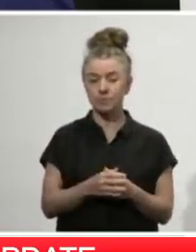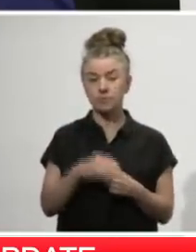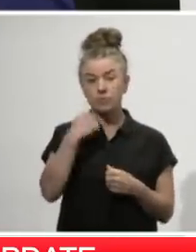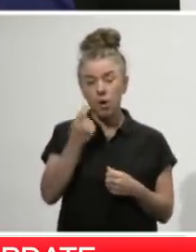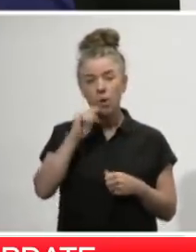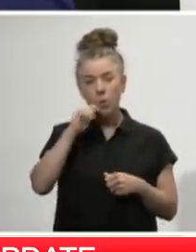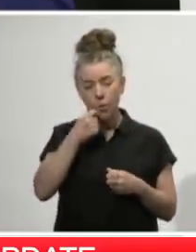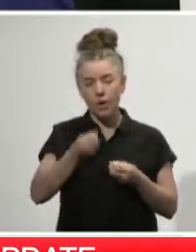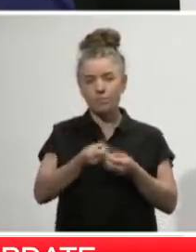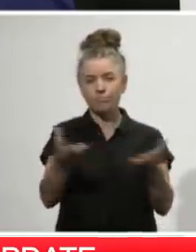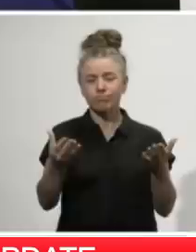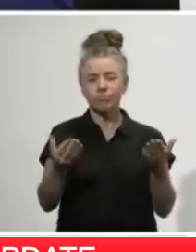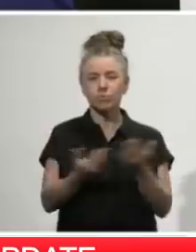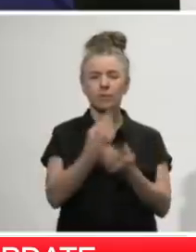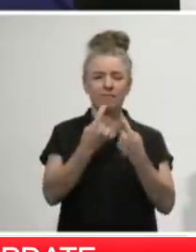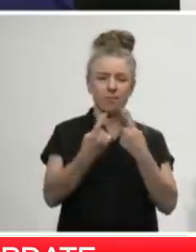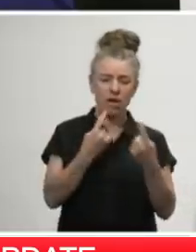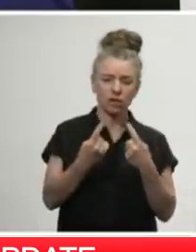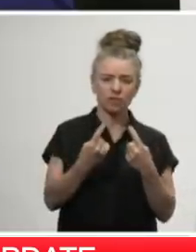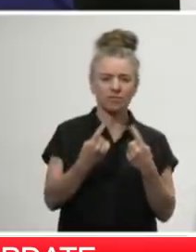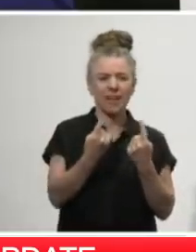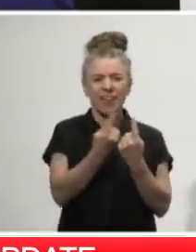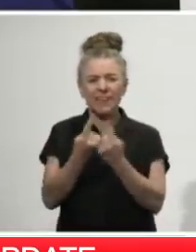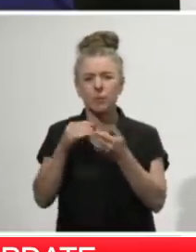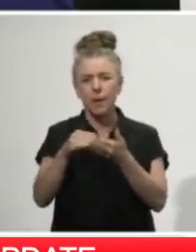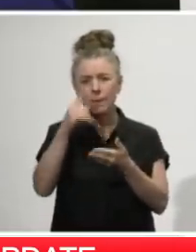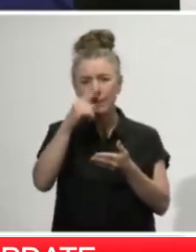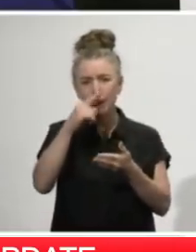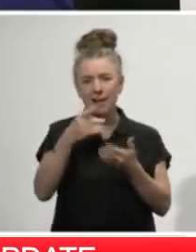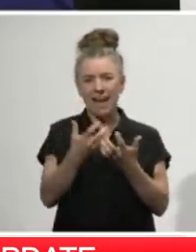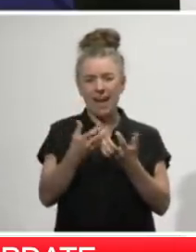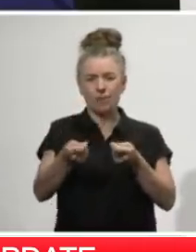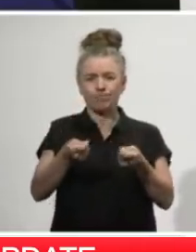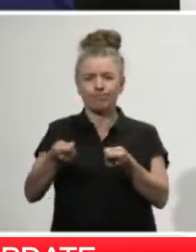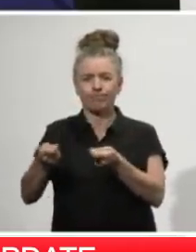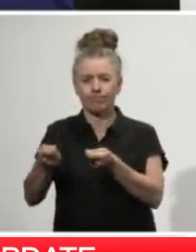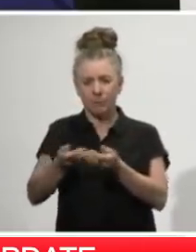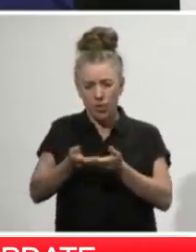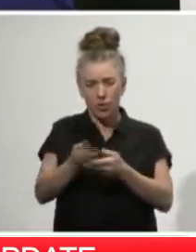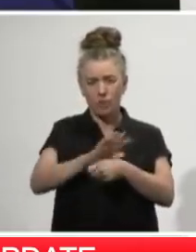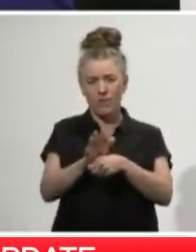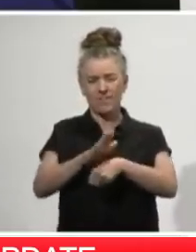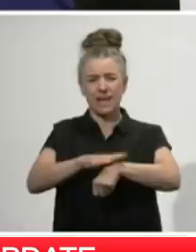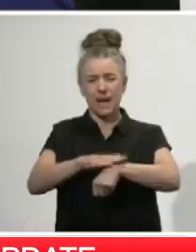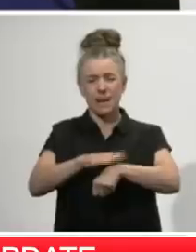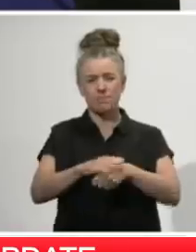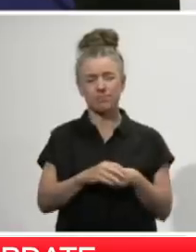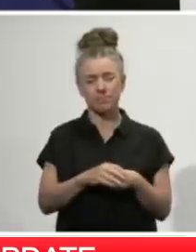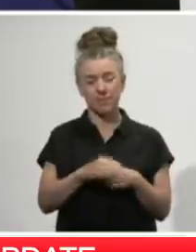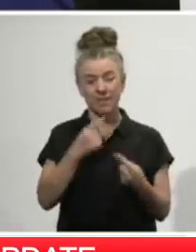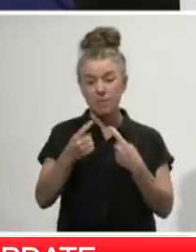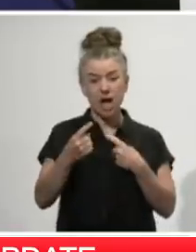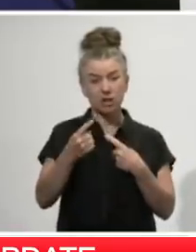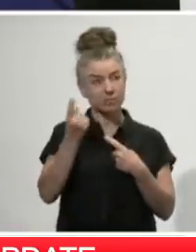created by COVID-19, not just through lockdown but beyond that too. These are guided by best practice